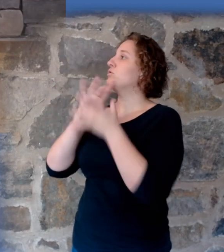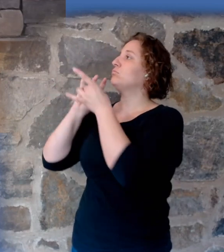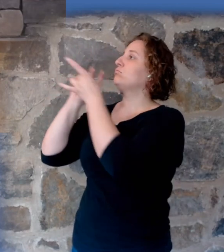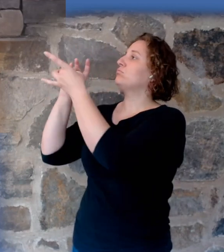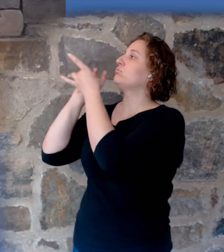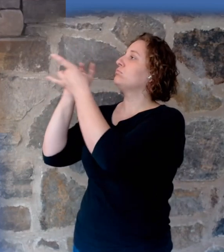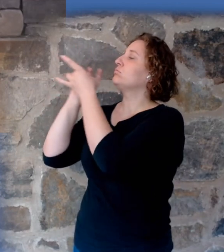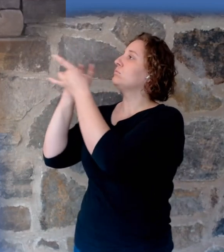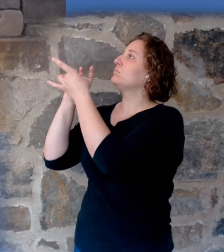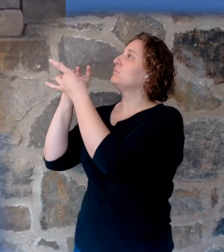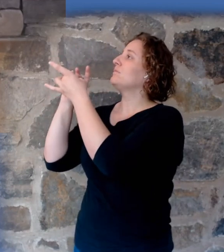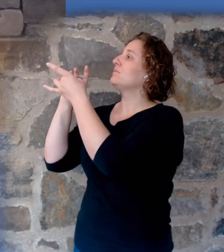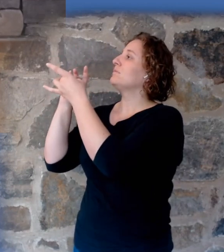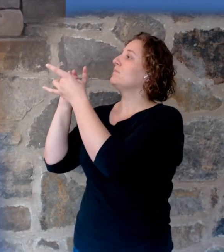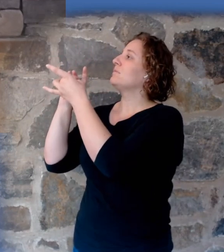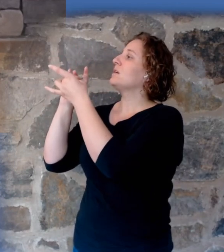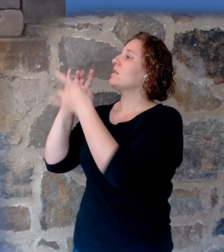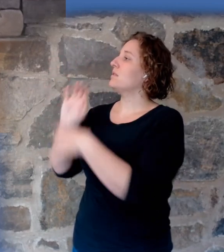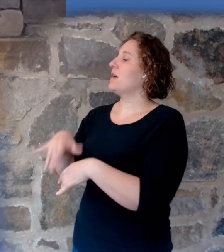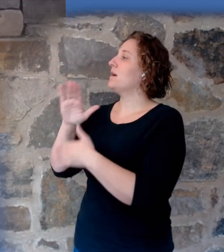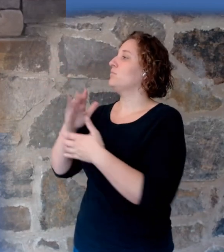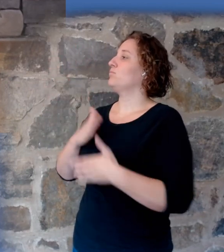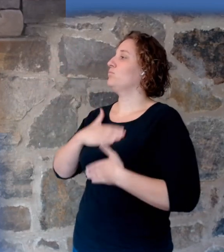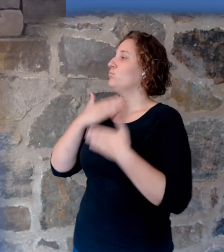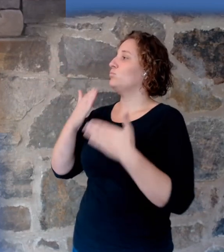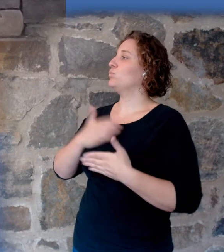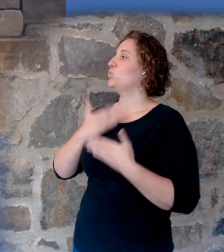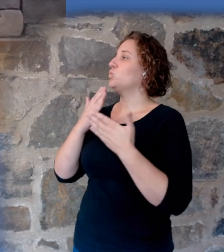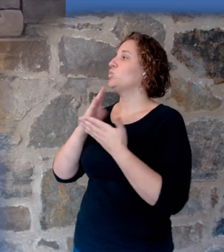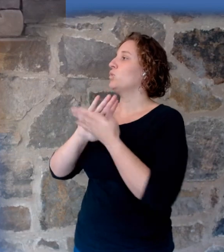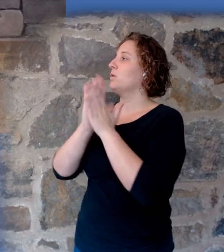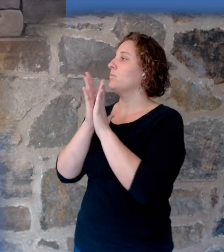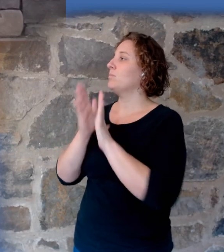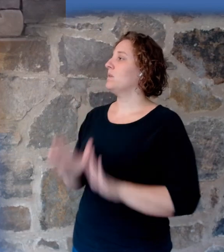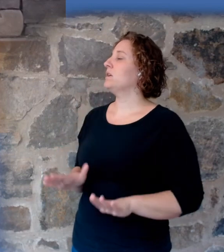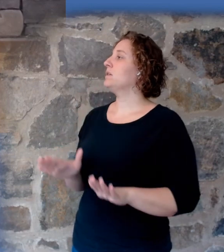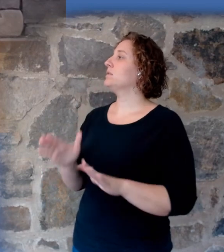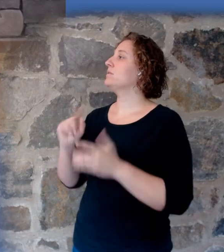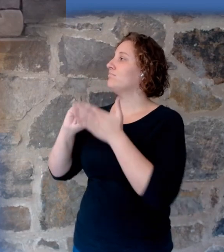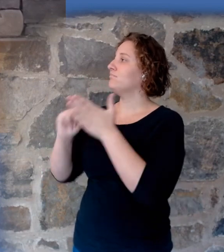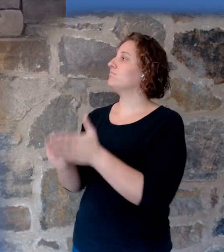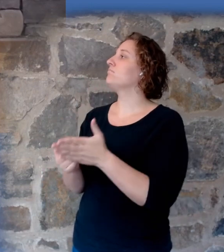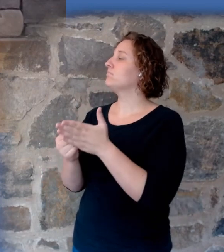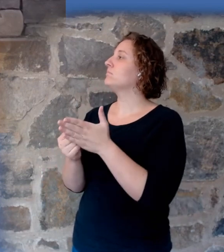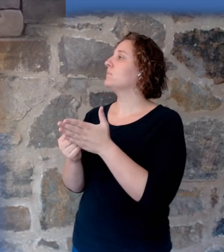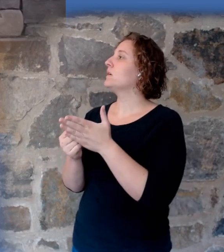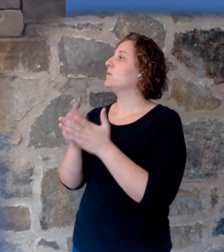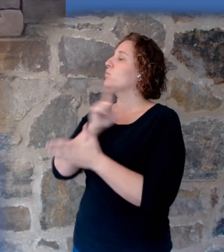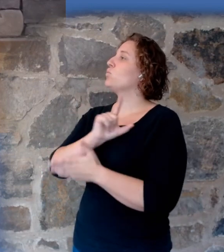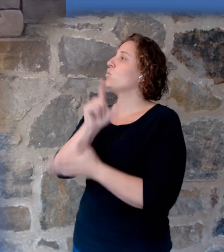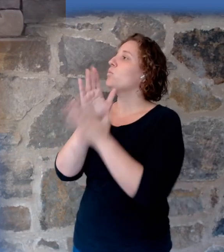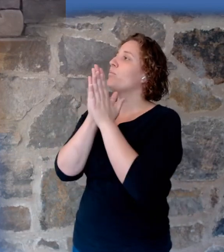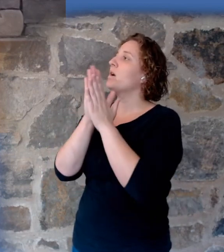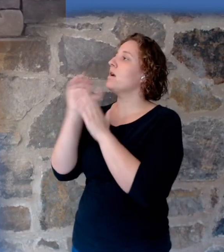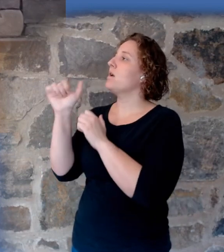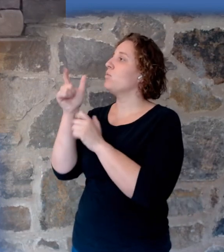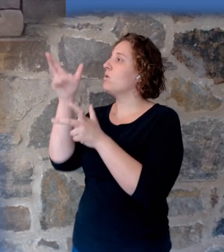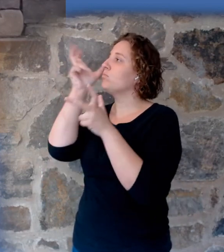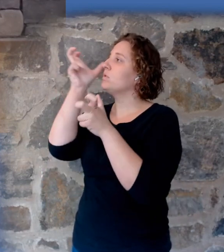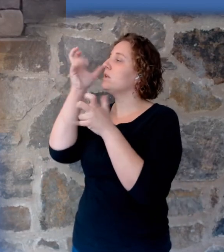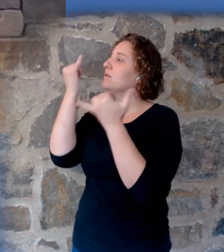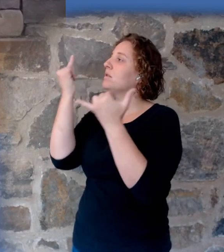That's when joy and peace begin. And so, Lord, how I pray for anyone listening now or in the future.